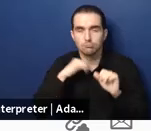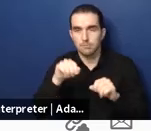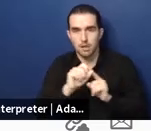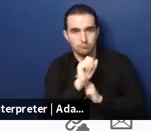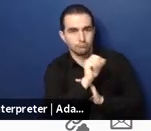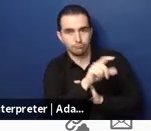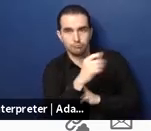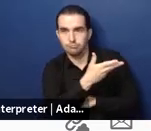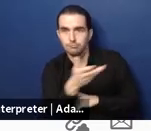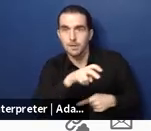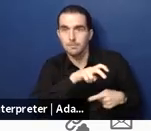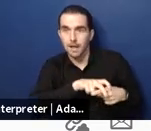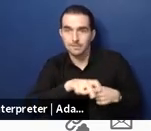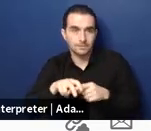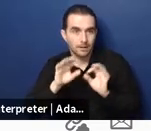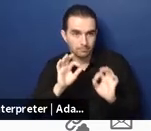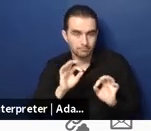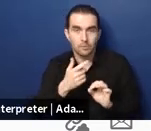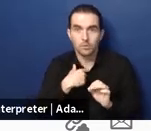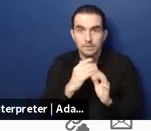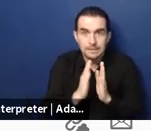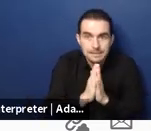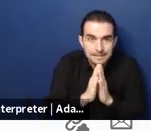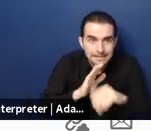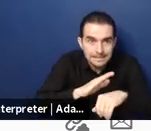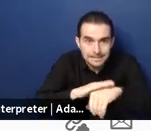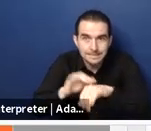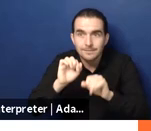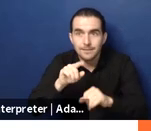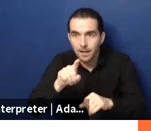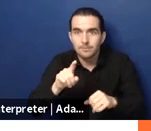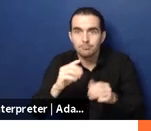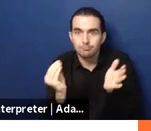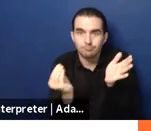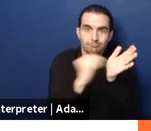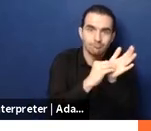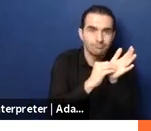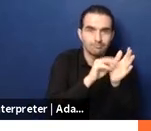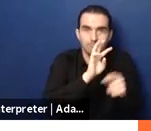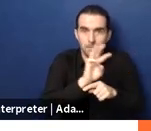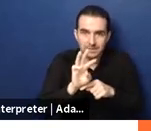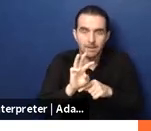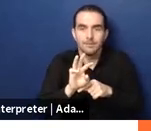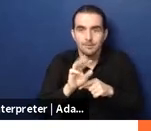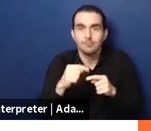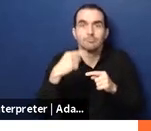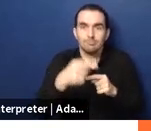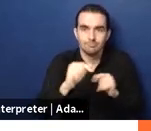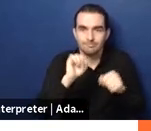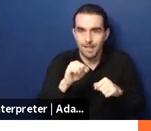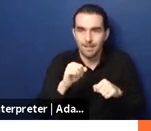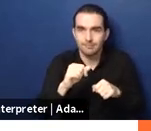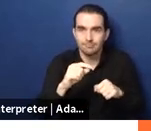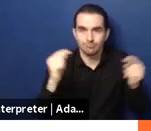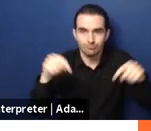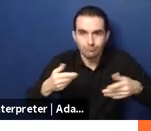website so that you um are aware of all the upcoming webinars that we have coming up on more more we'll